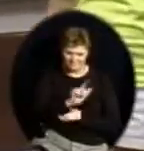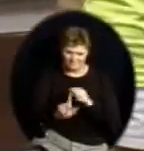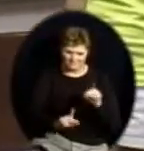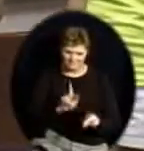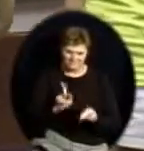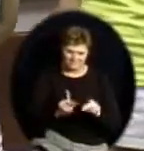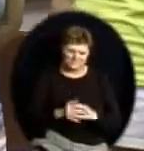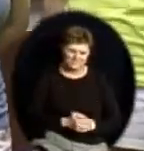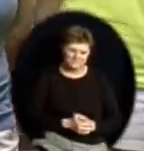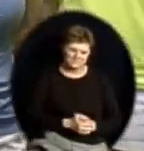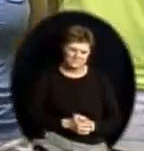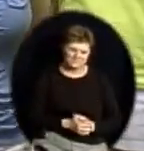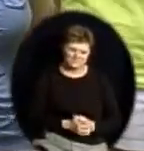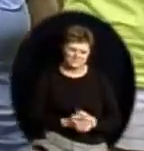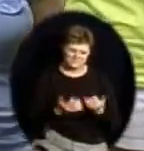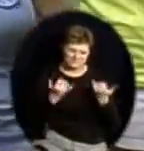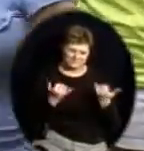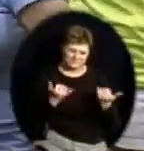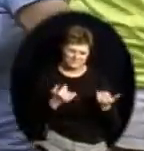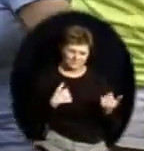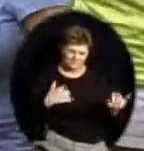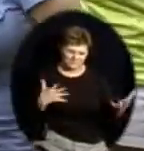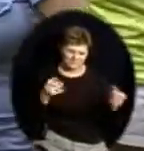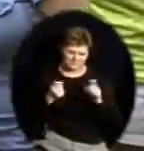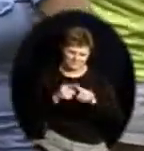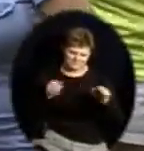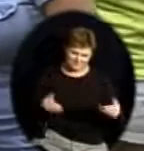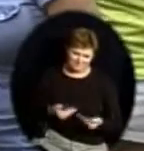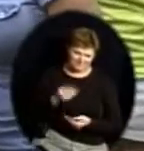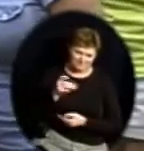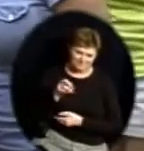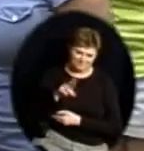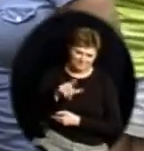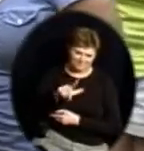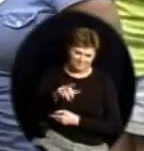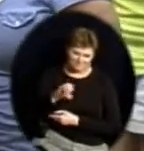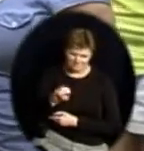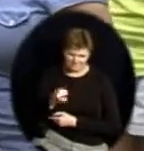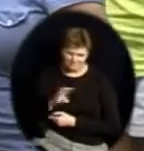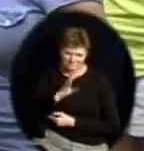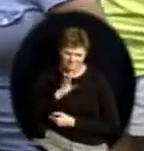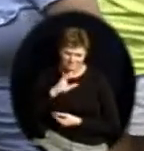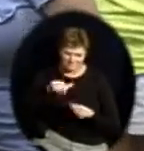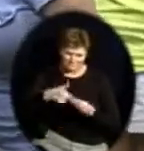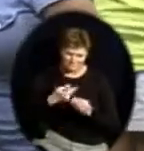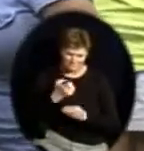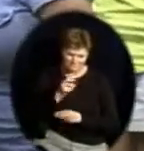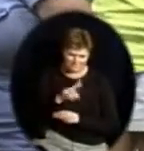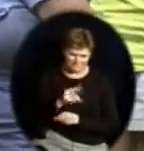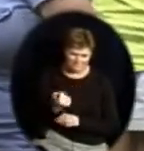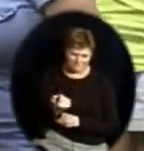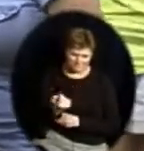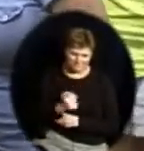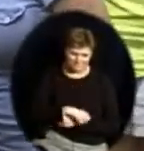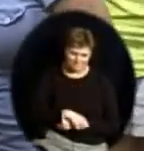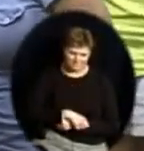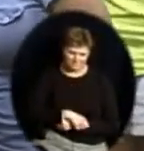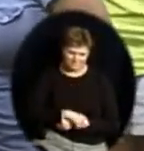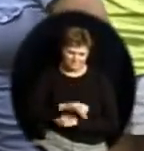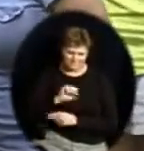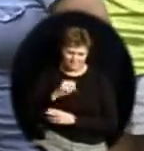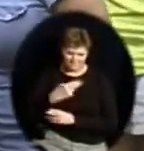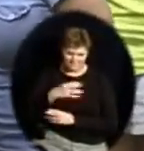First of all, I'm going to take Marlee, right? We've got Marlee here. And Marlee, according to her principles, as a